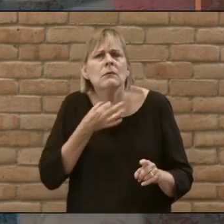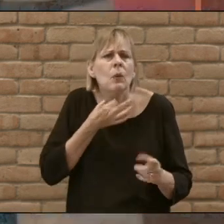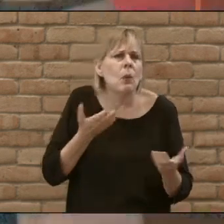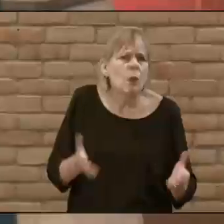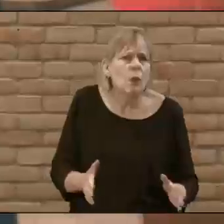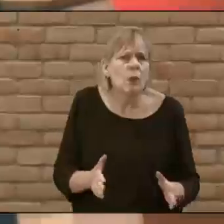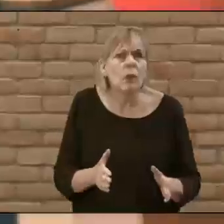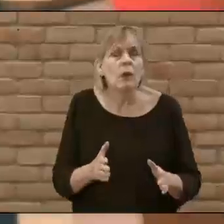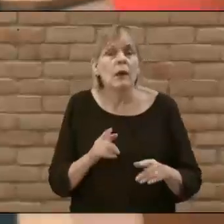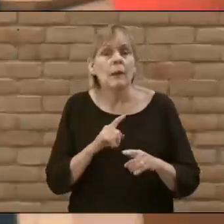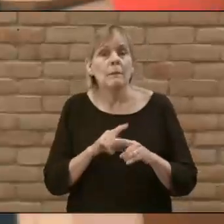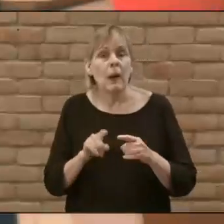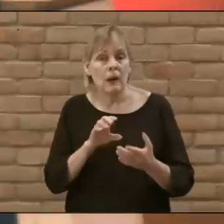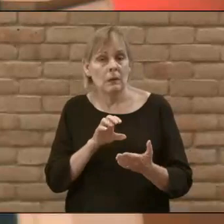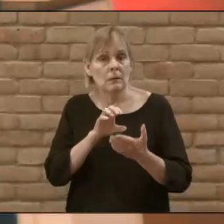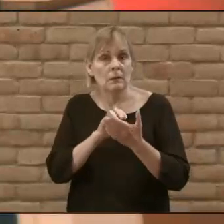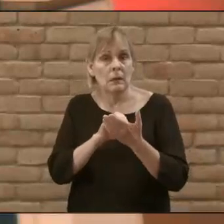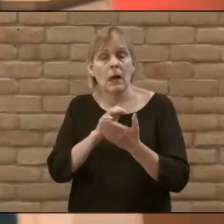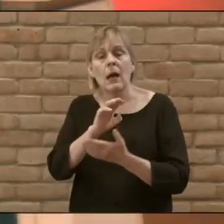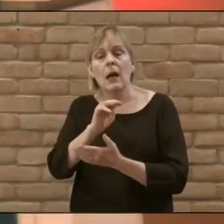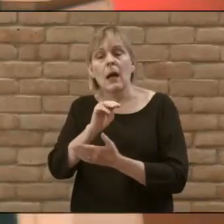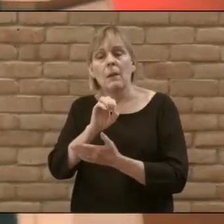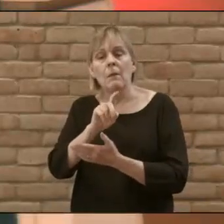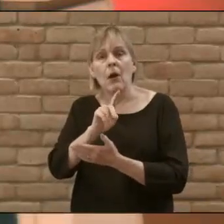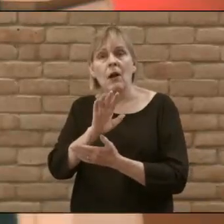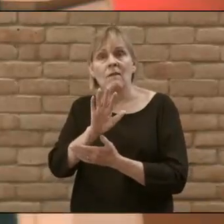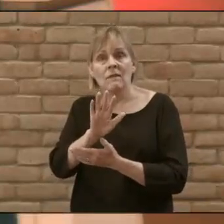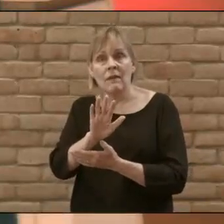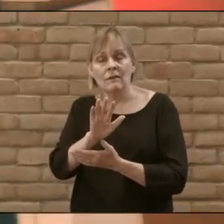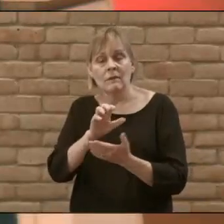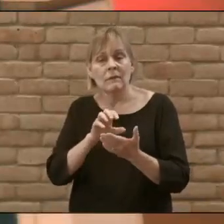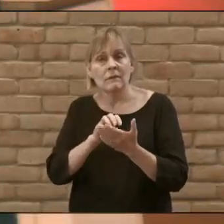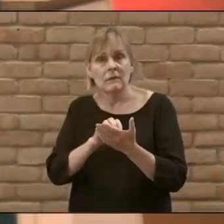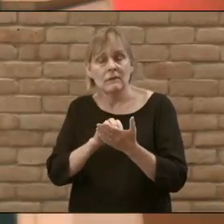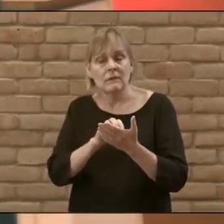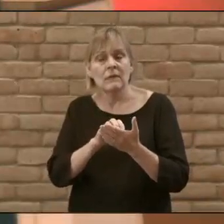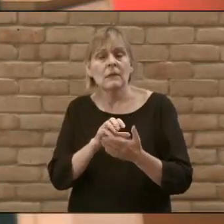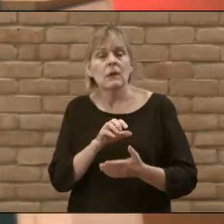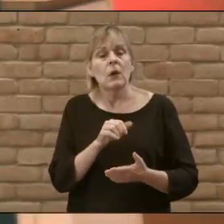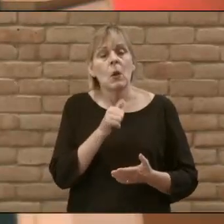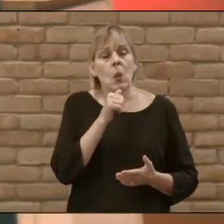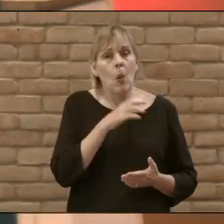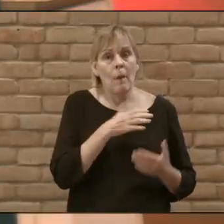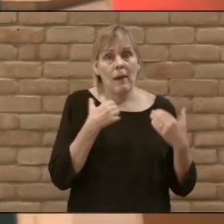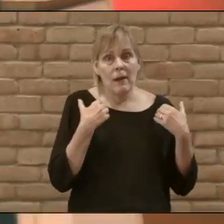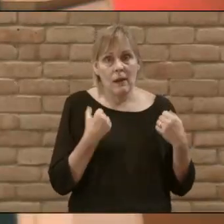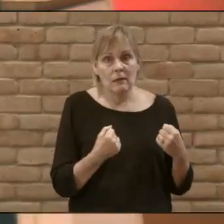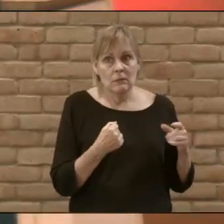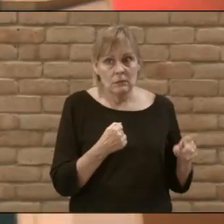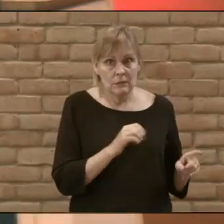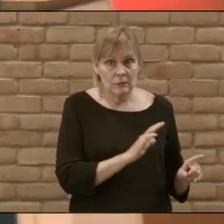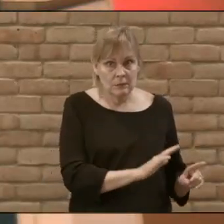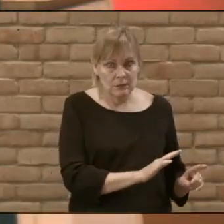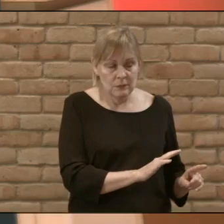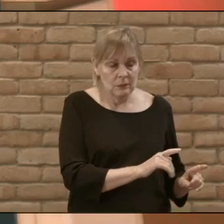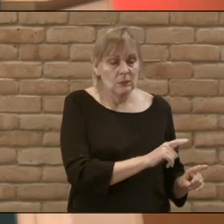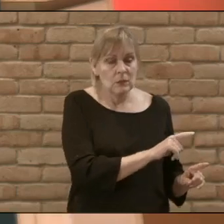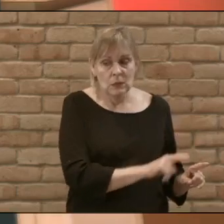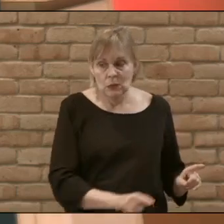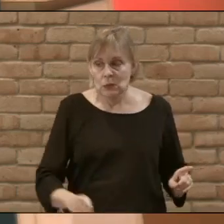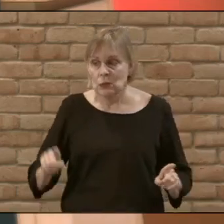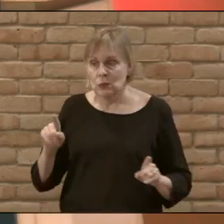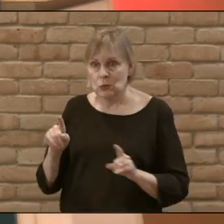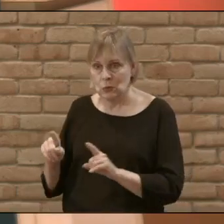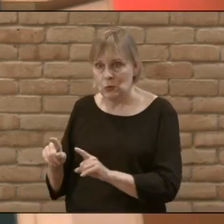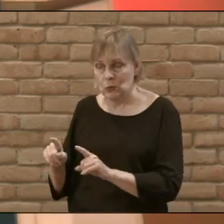what this passage from Mark 5 unveils to the woman healed from the flow of blood to Jairus to the